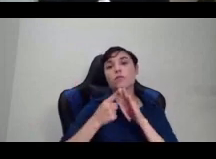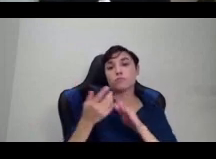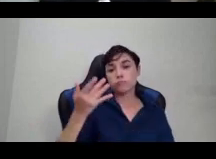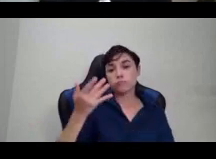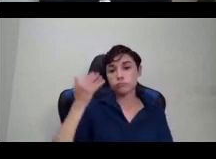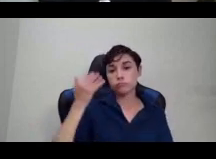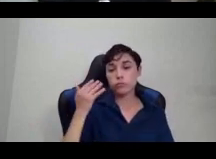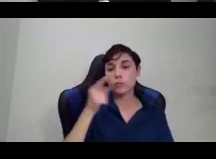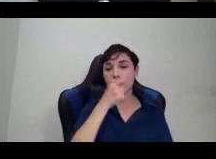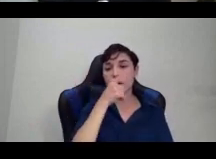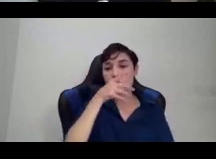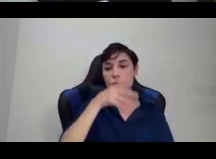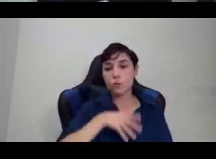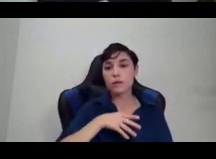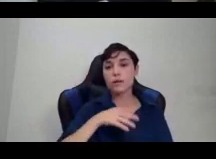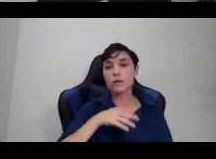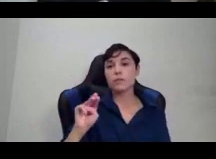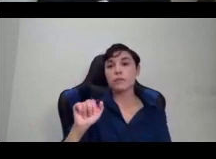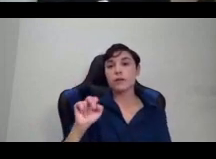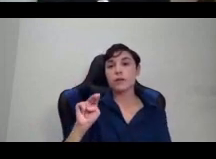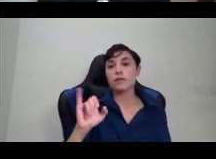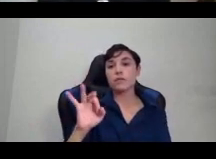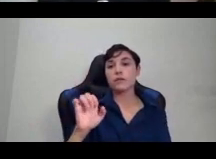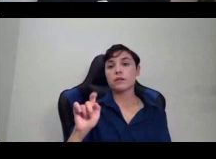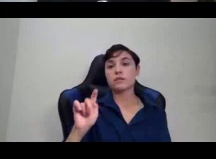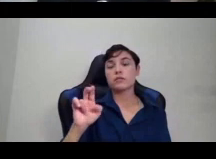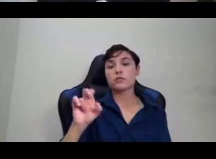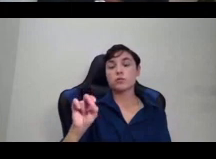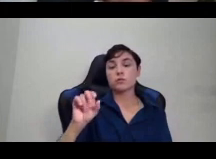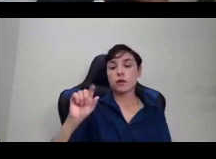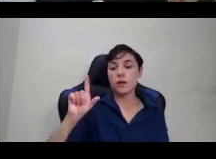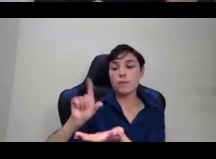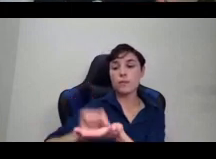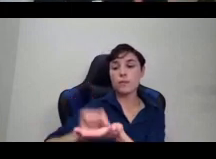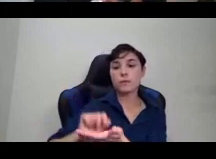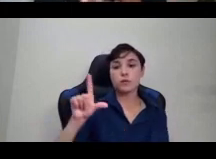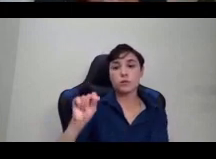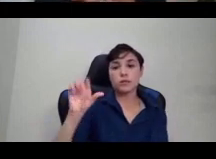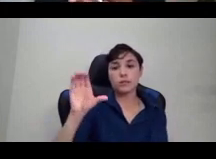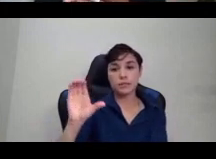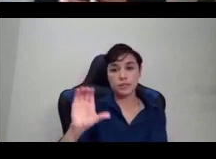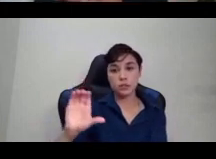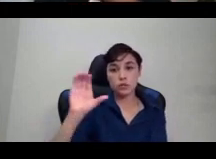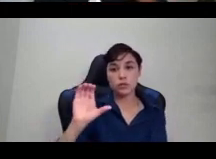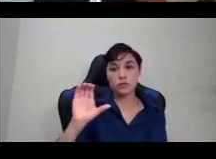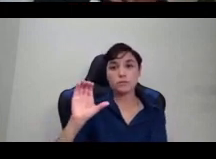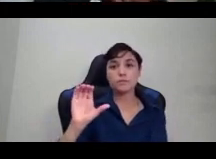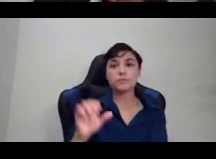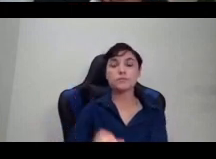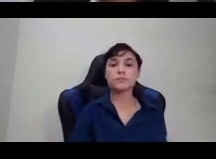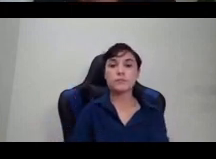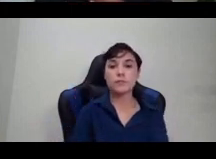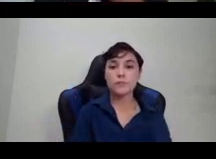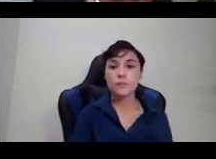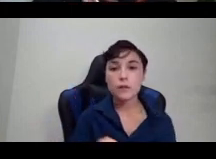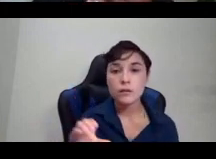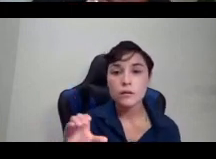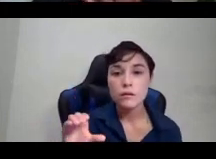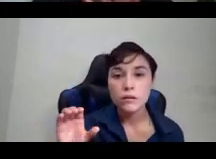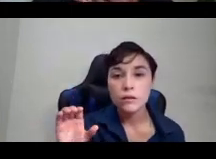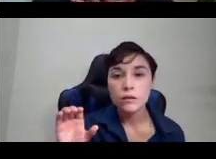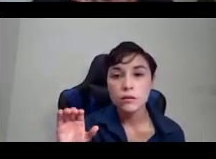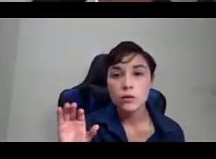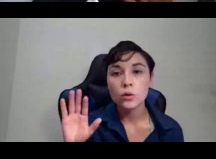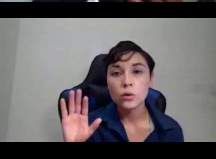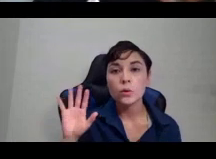published in the 20th century. The Combahee River Collective is, is, is, pretty famous in,